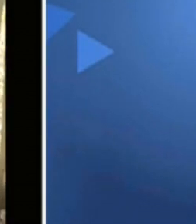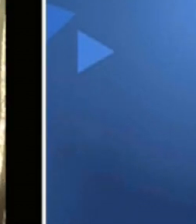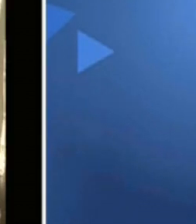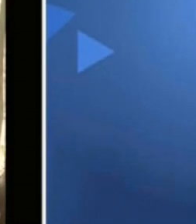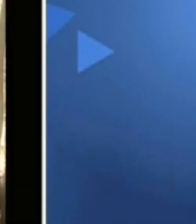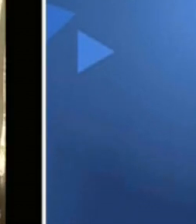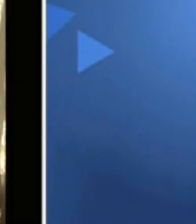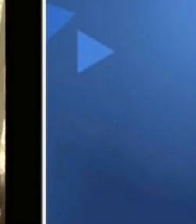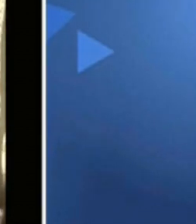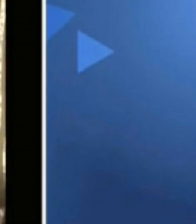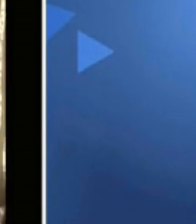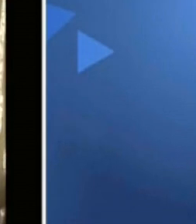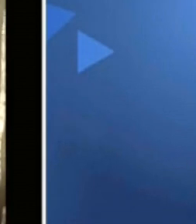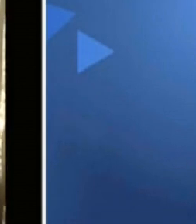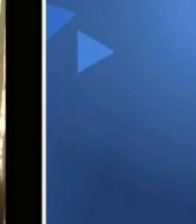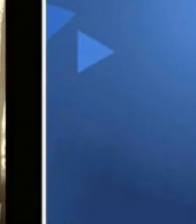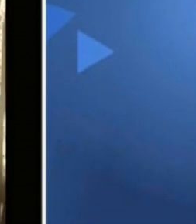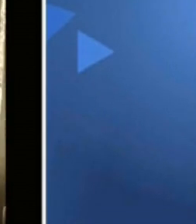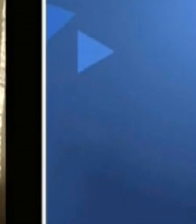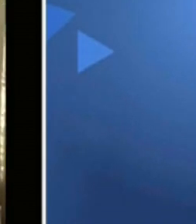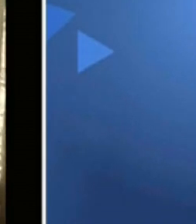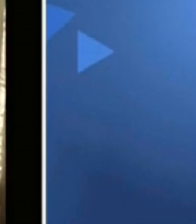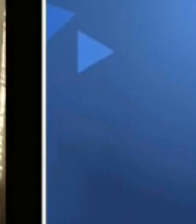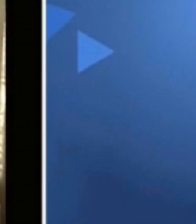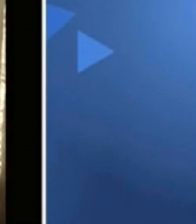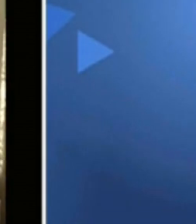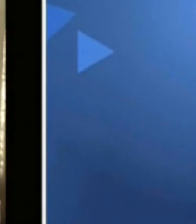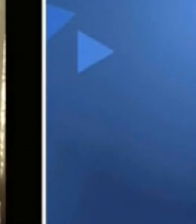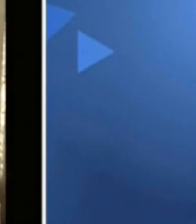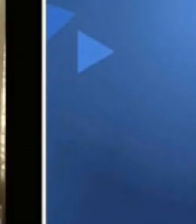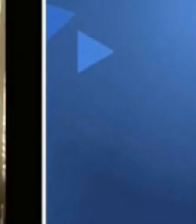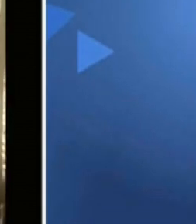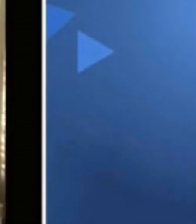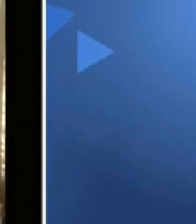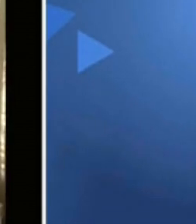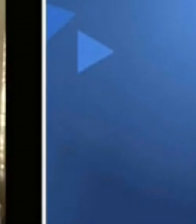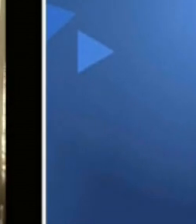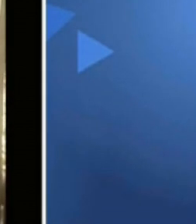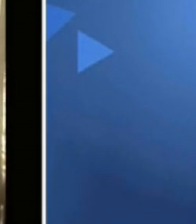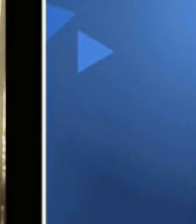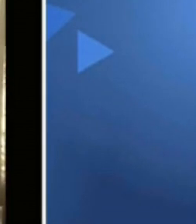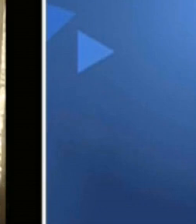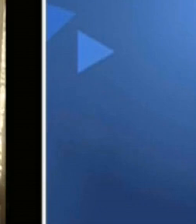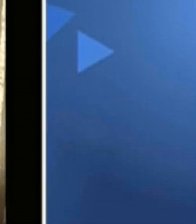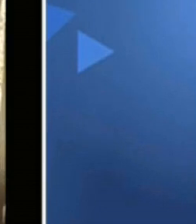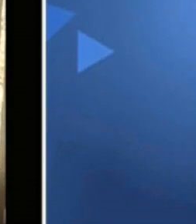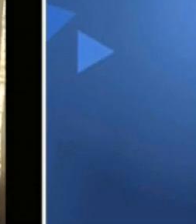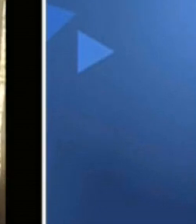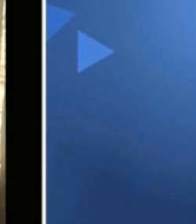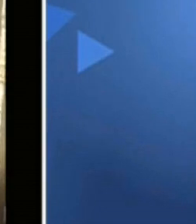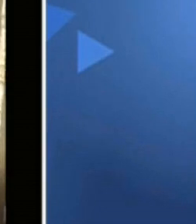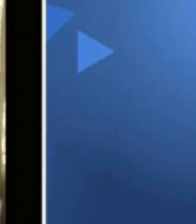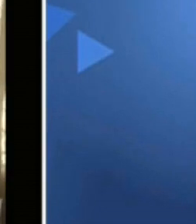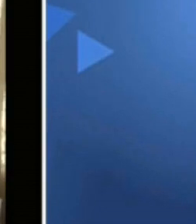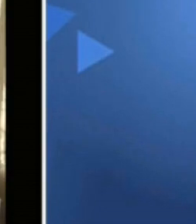country. And I think one of the problems that we've had is we've viewed the NYDA as the one-stop solution for the problems that young